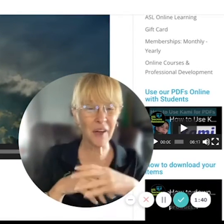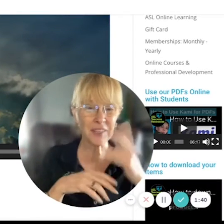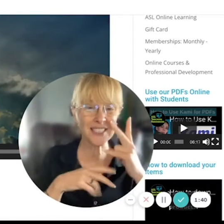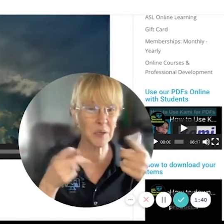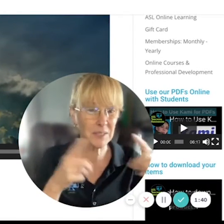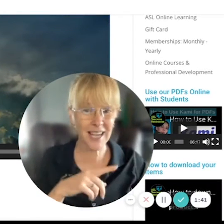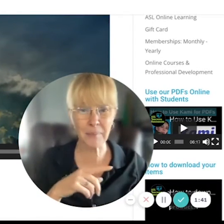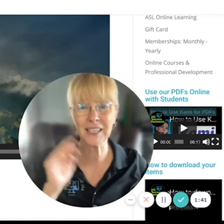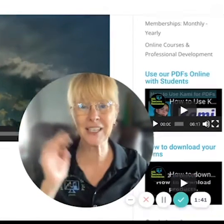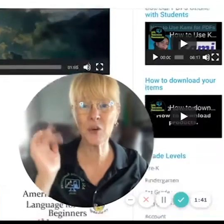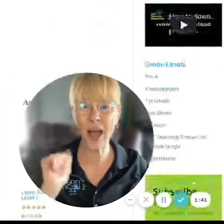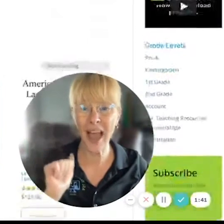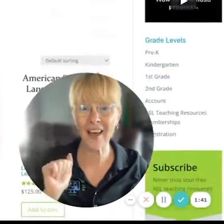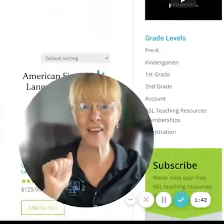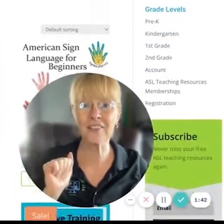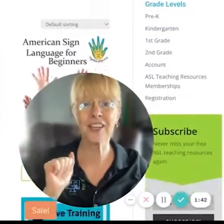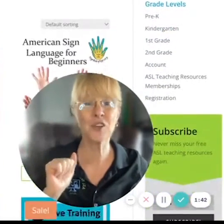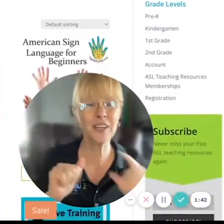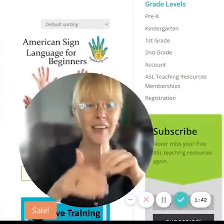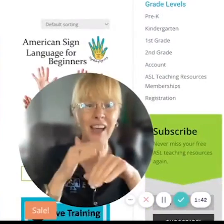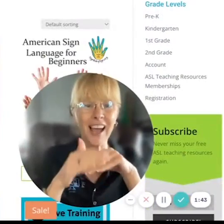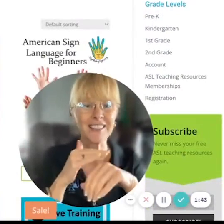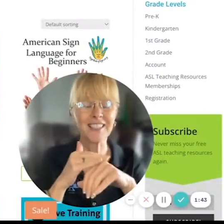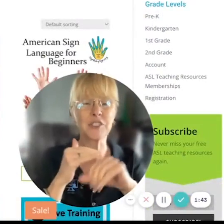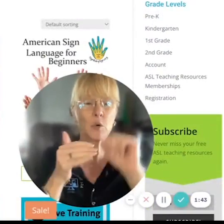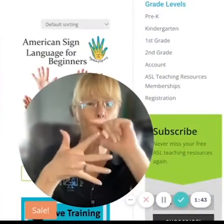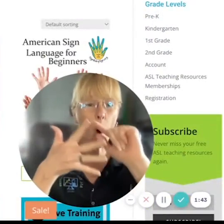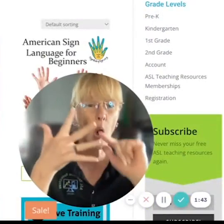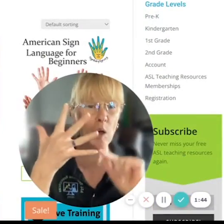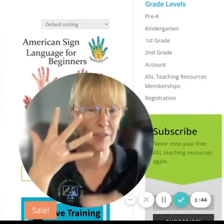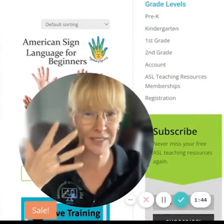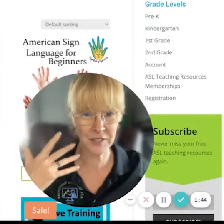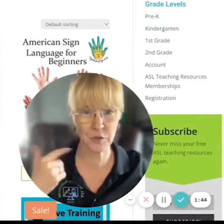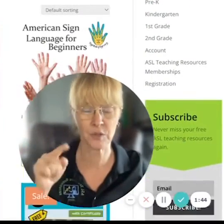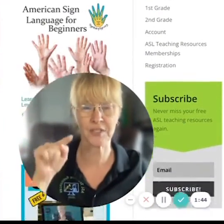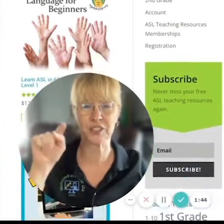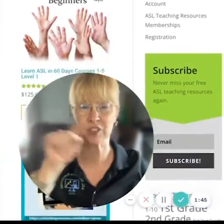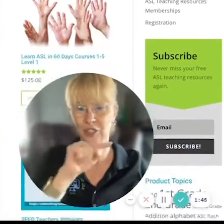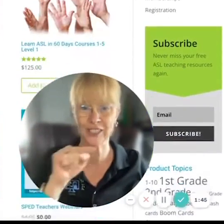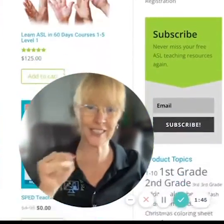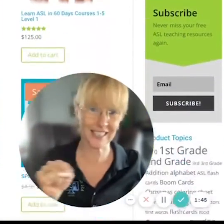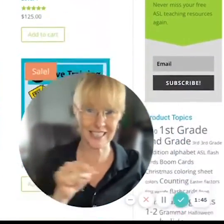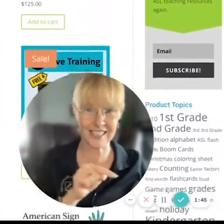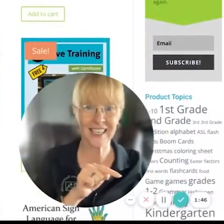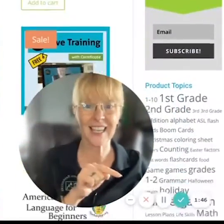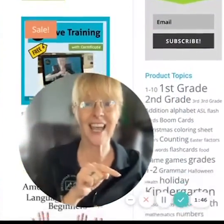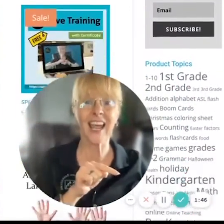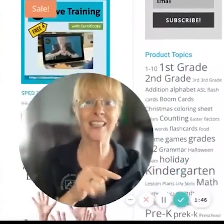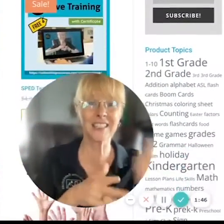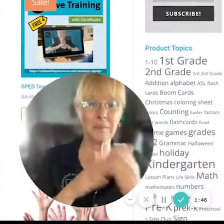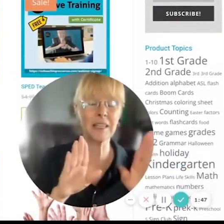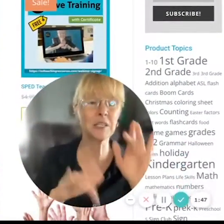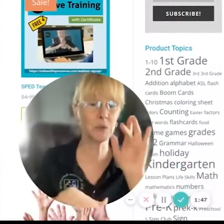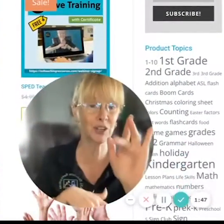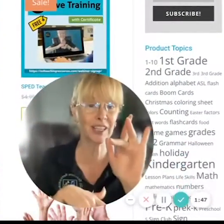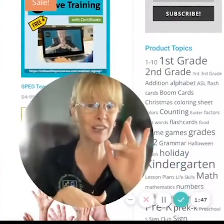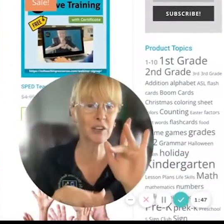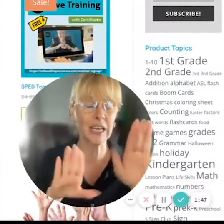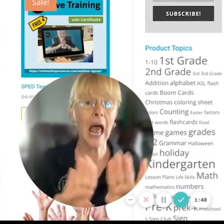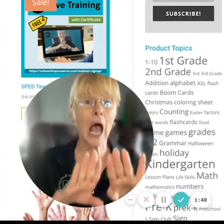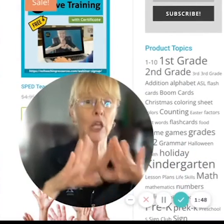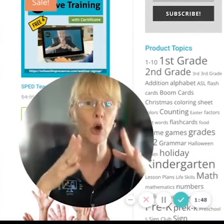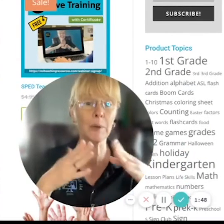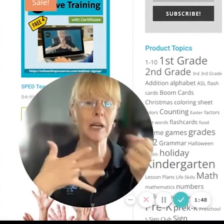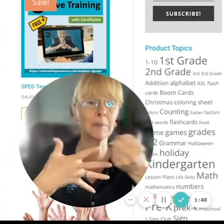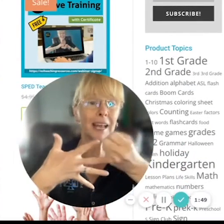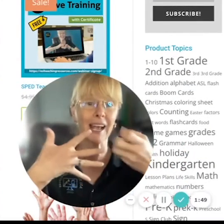this video to see what's happening you have you can have access to all of these courses look at this and some of these when you click